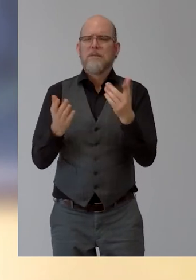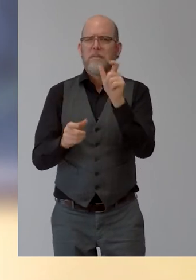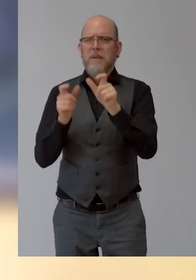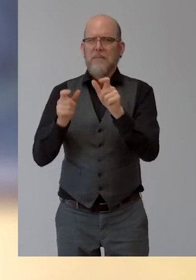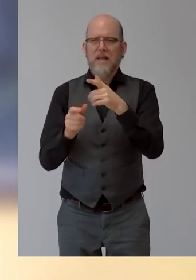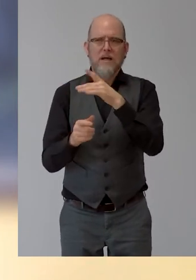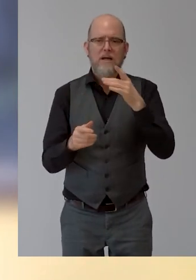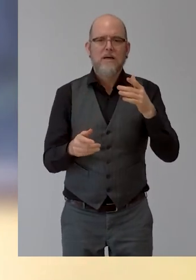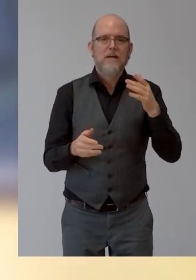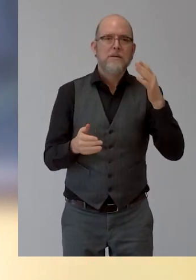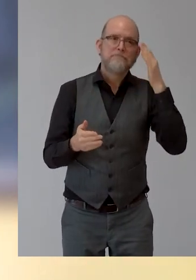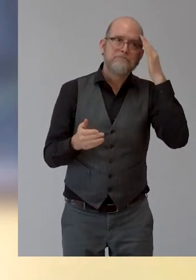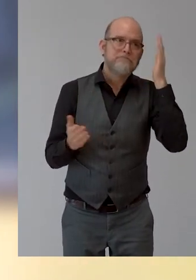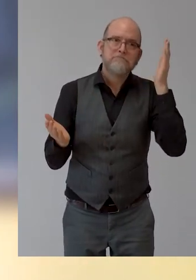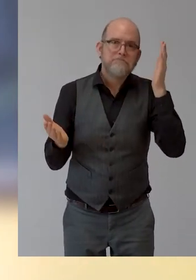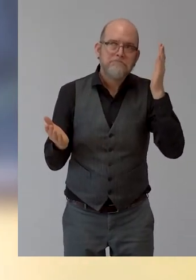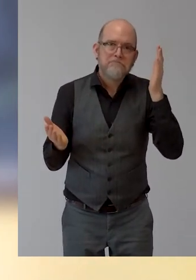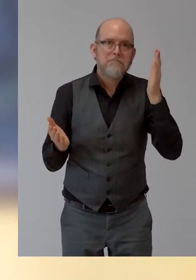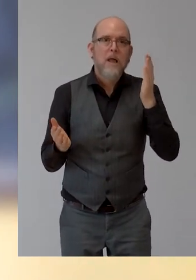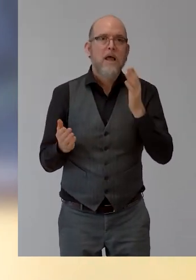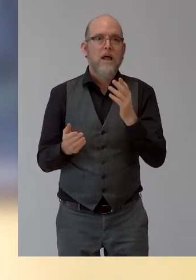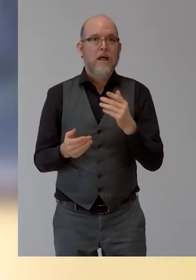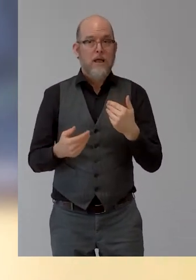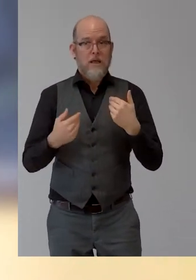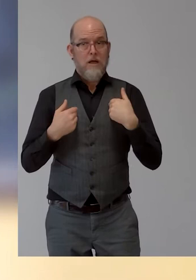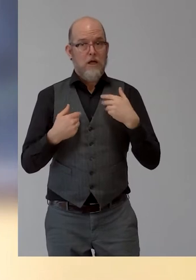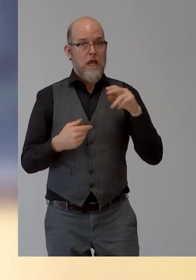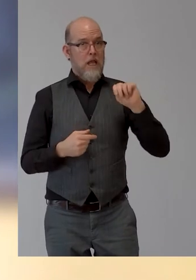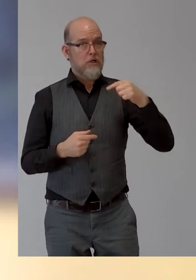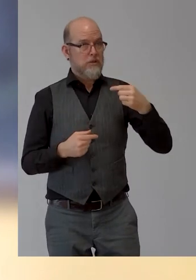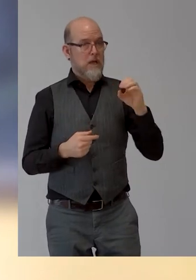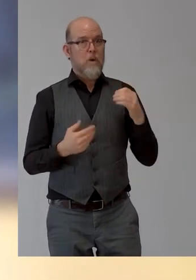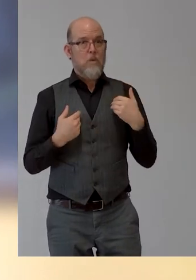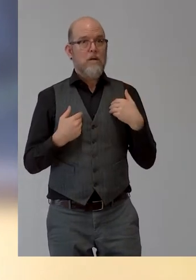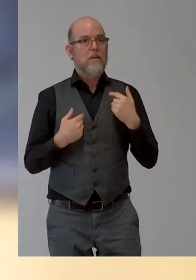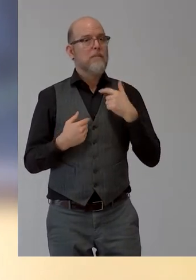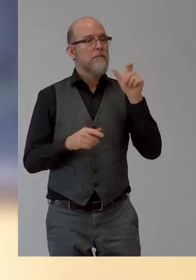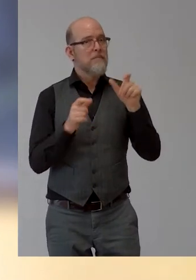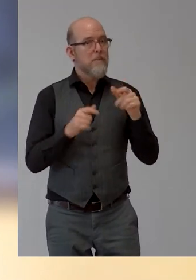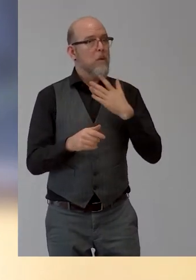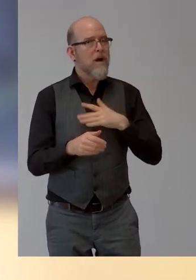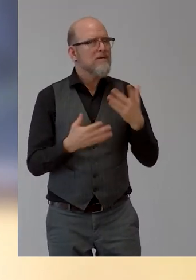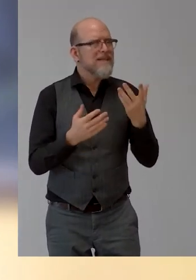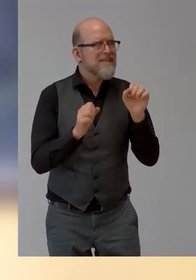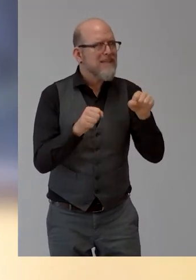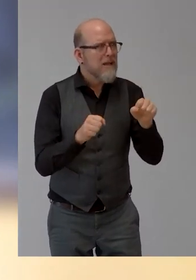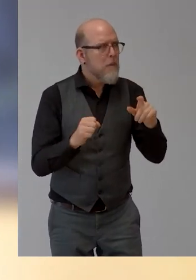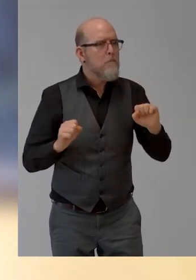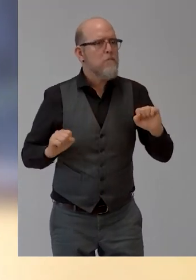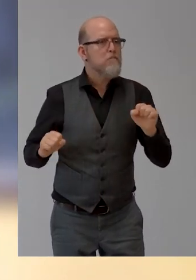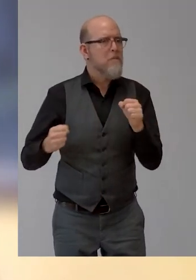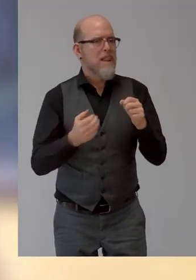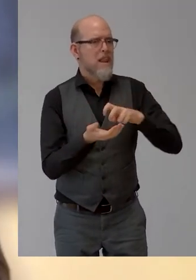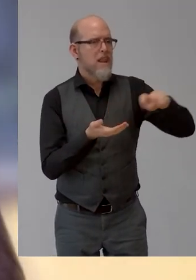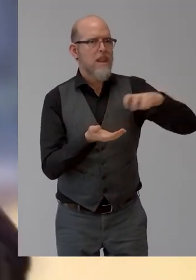-governmental charity committed to restoring the mobility of people who lost their limbs in the developing world and